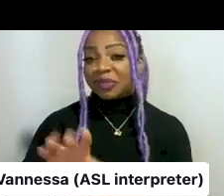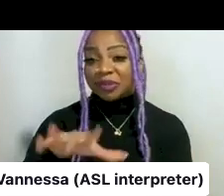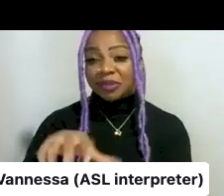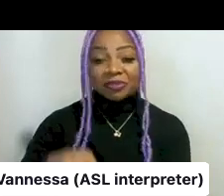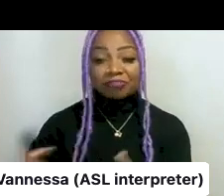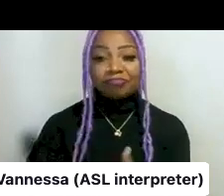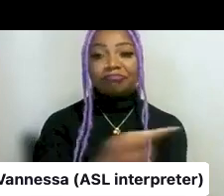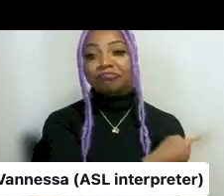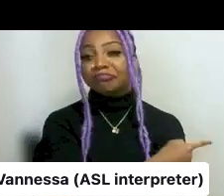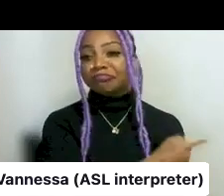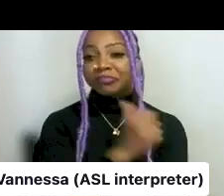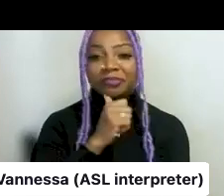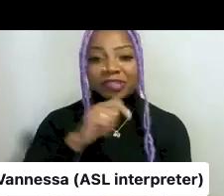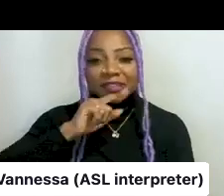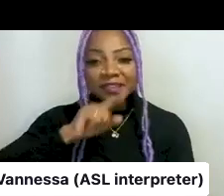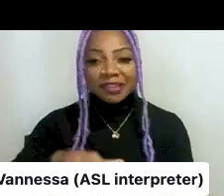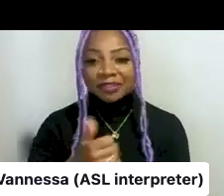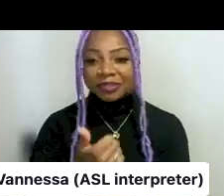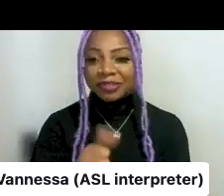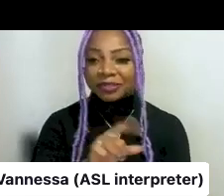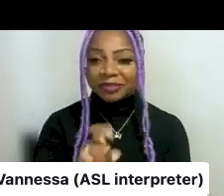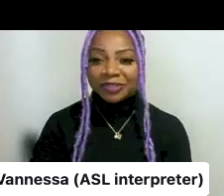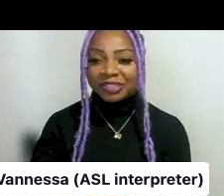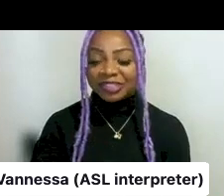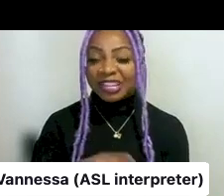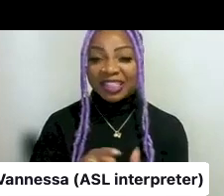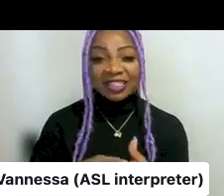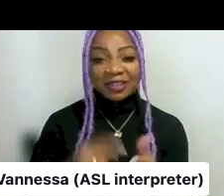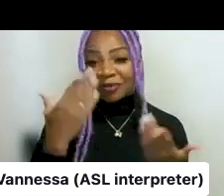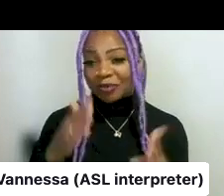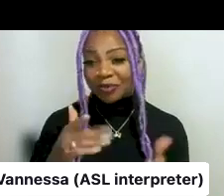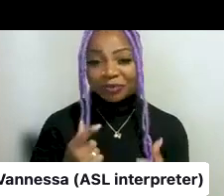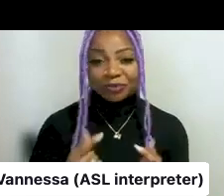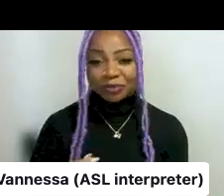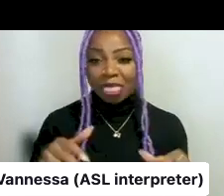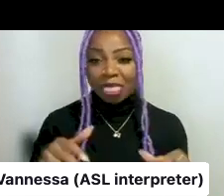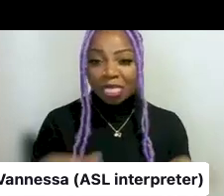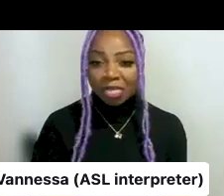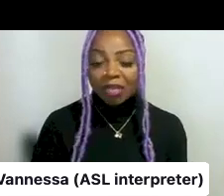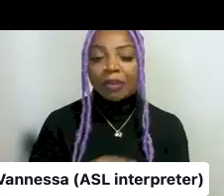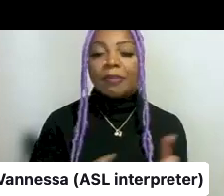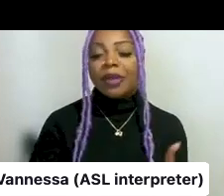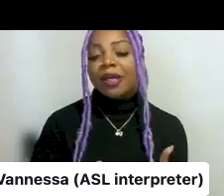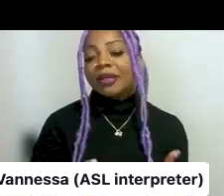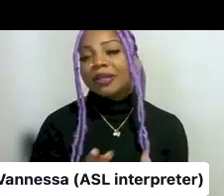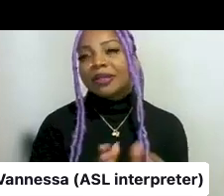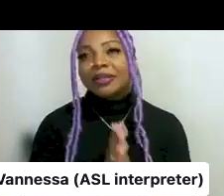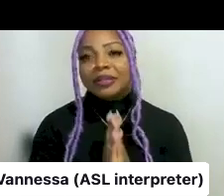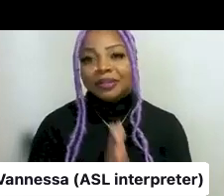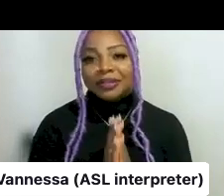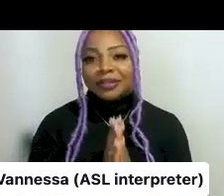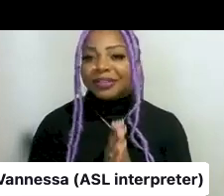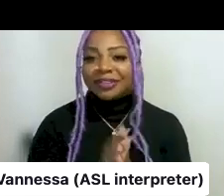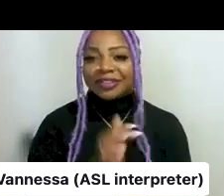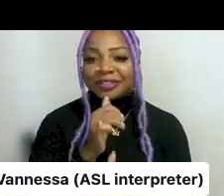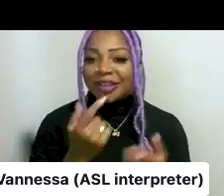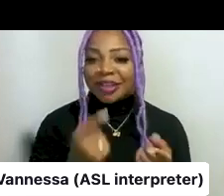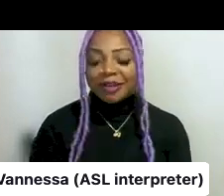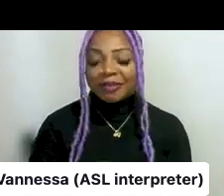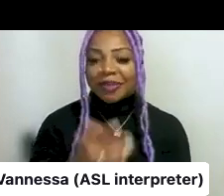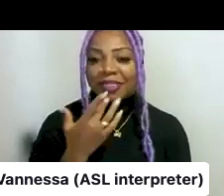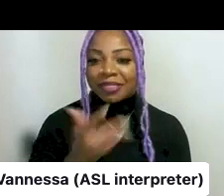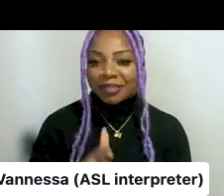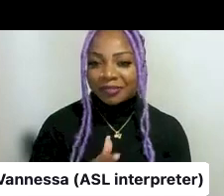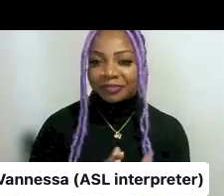Don't answer any questions and we won't know what to do with it. thankfully this didn't happen at all. Um, in early January,